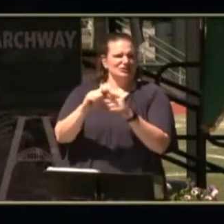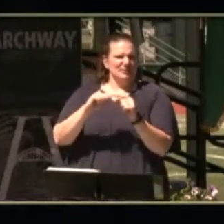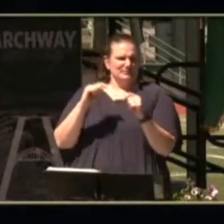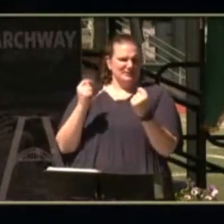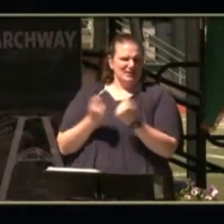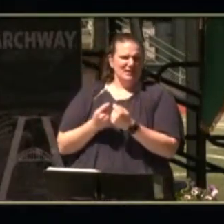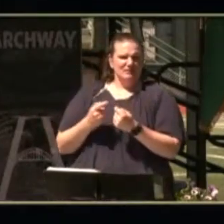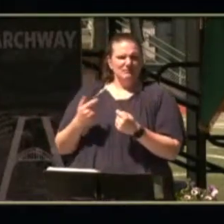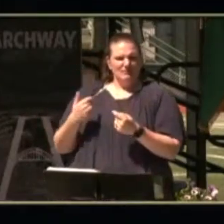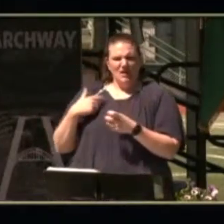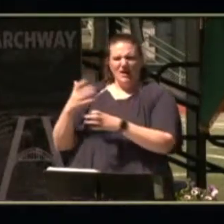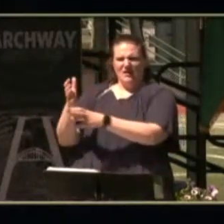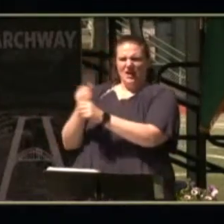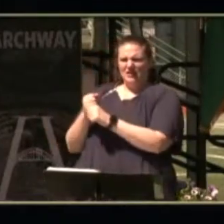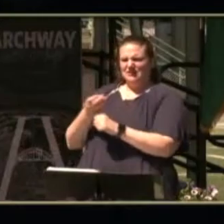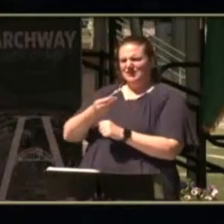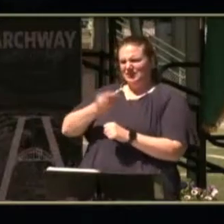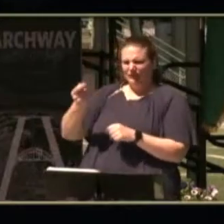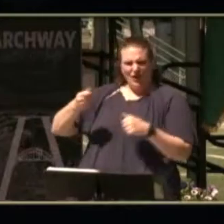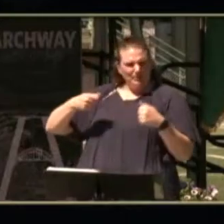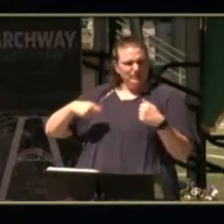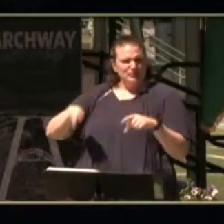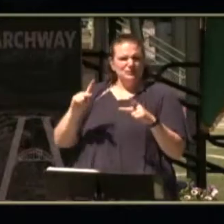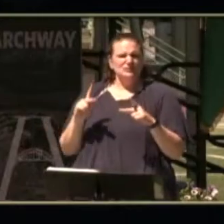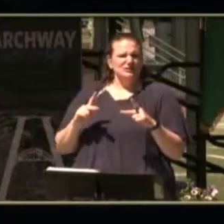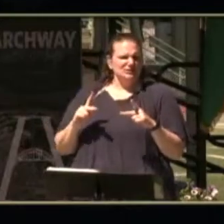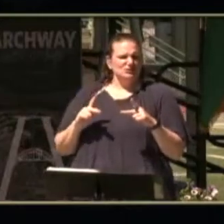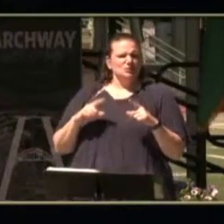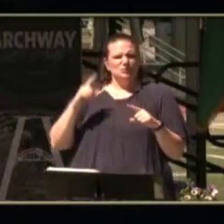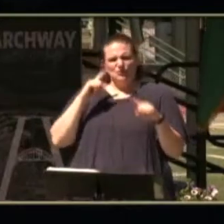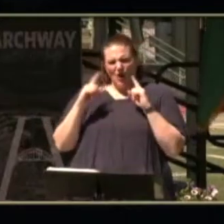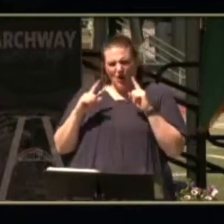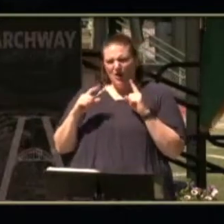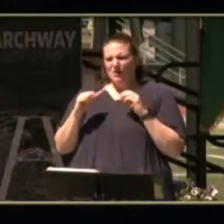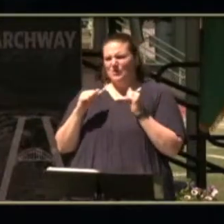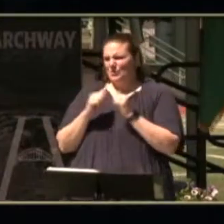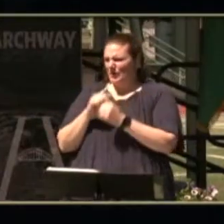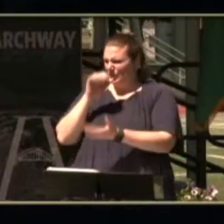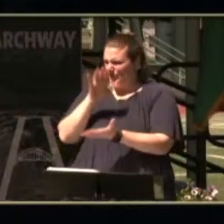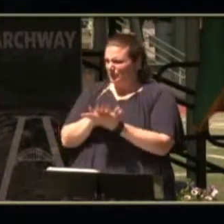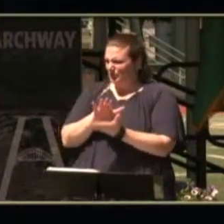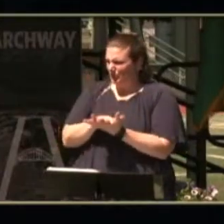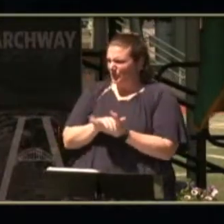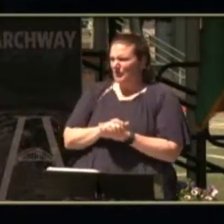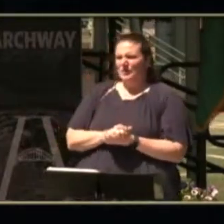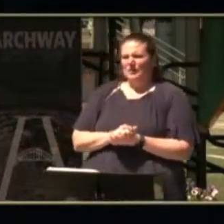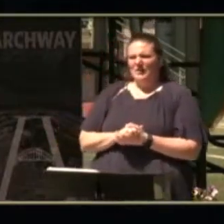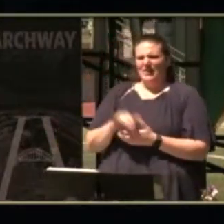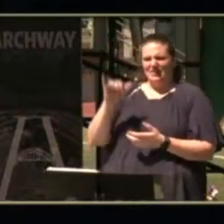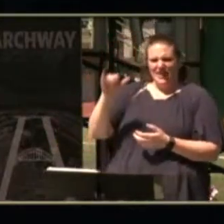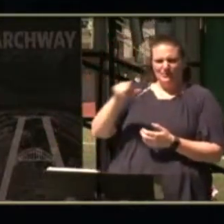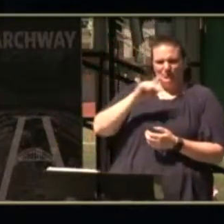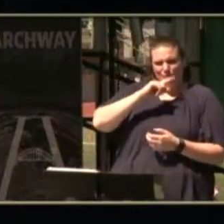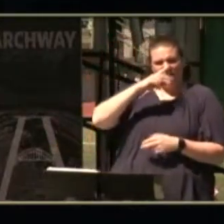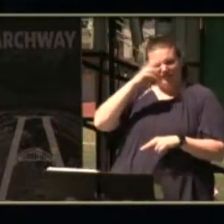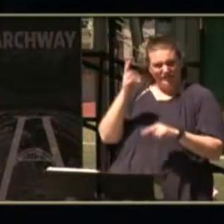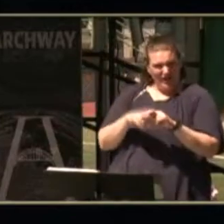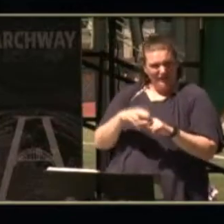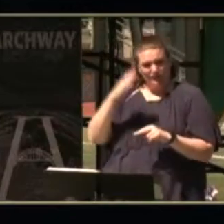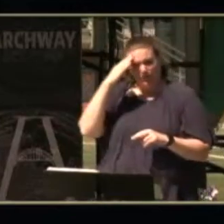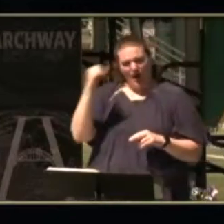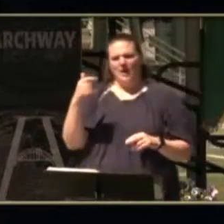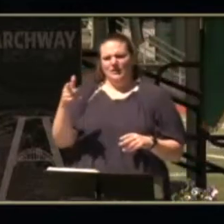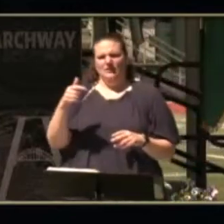i got several opportunities to talk to the school that was really fun because